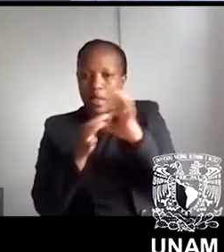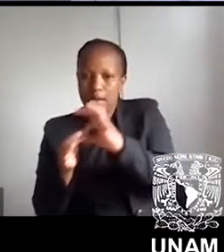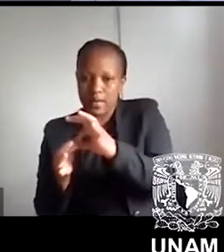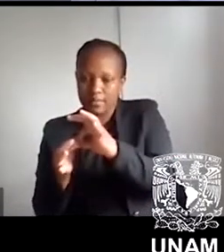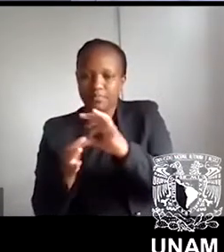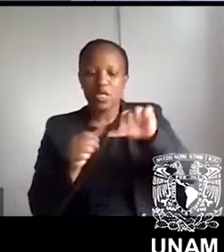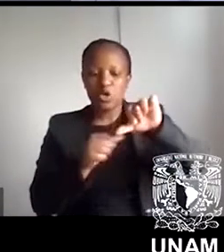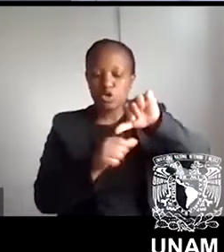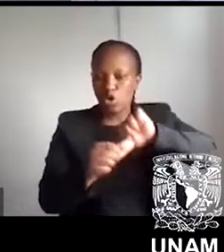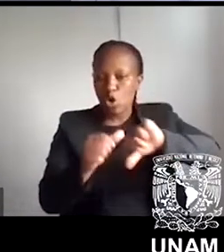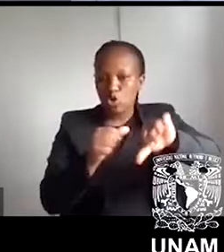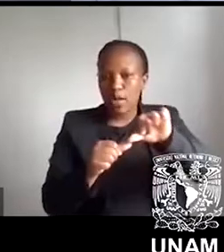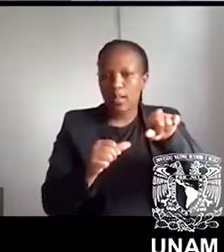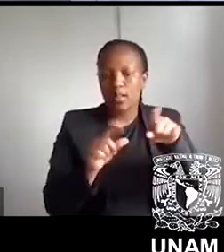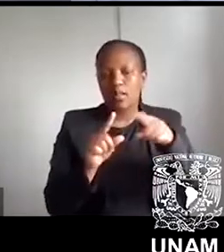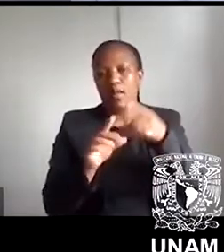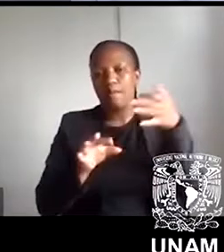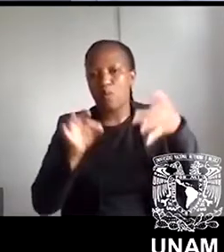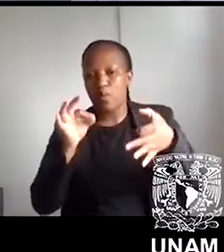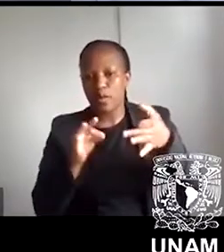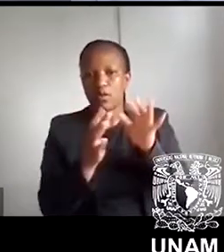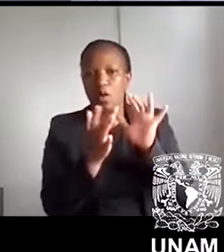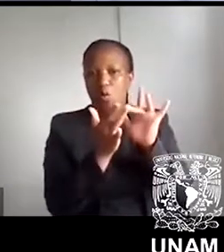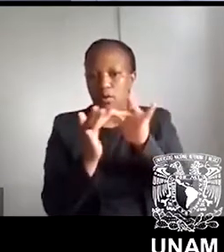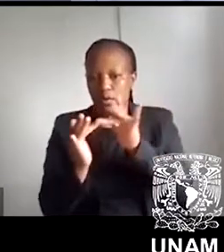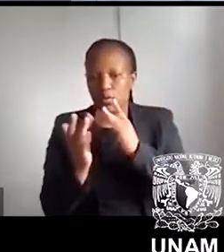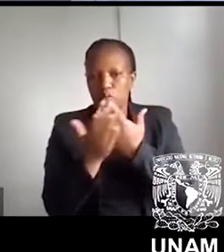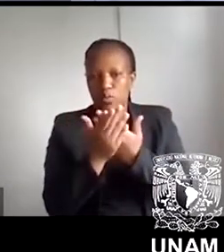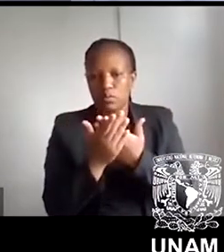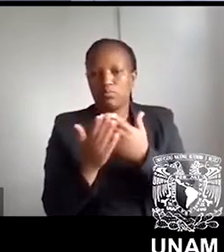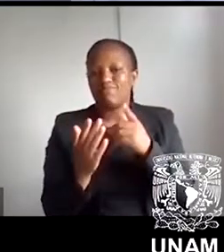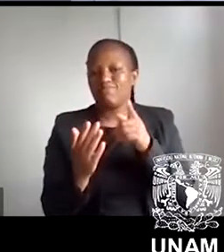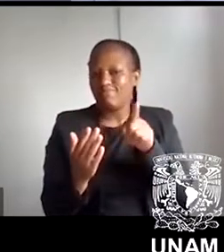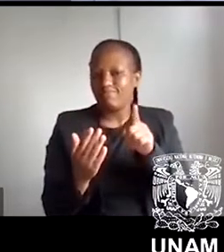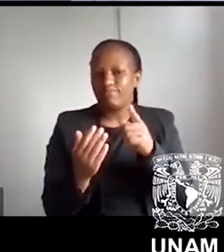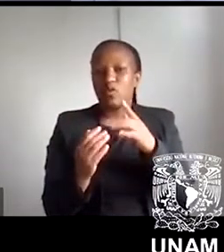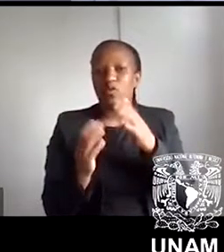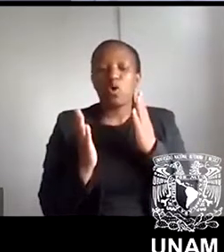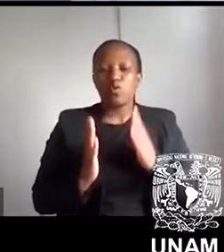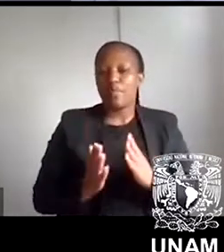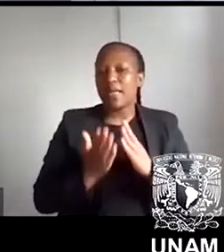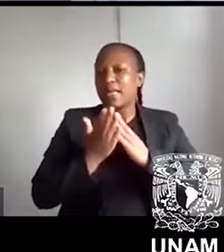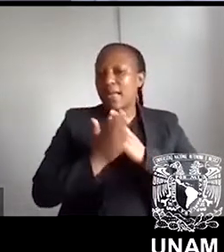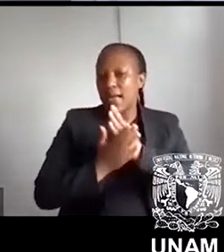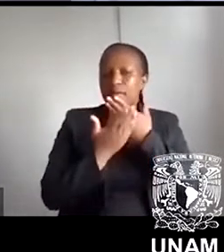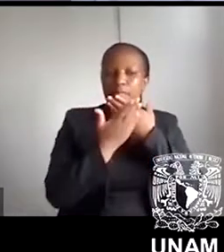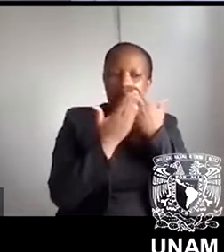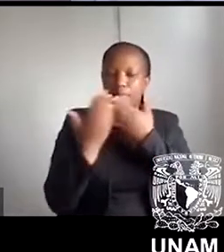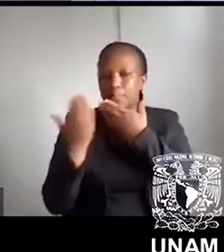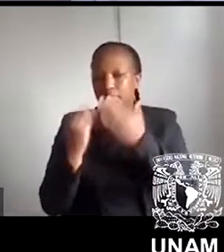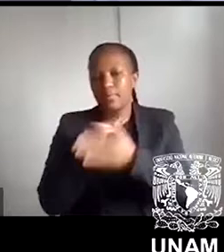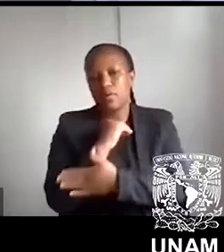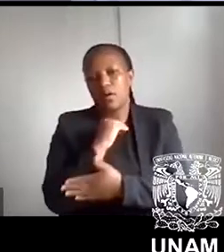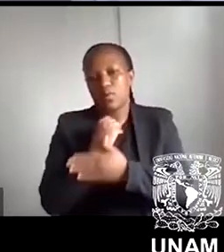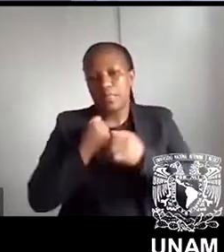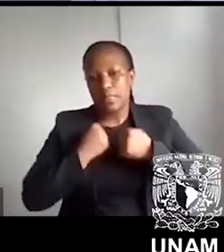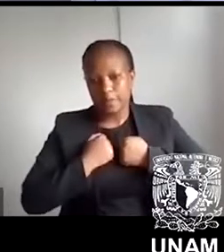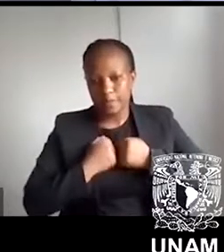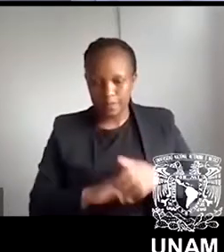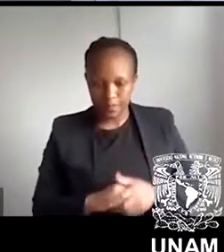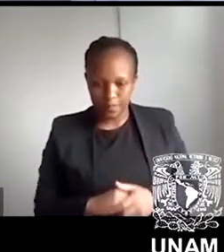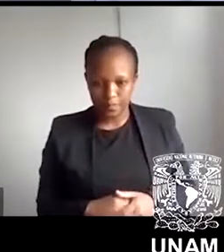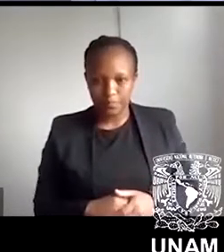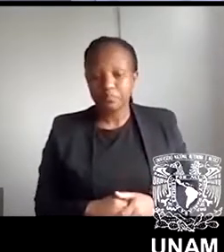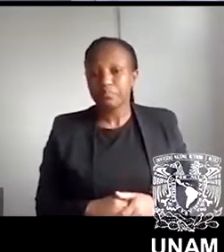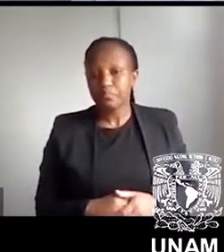context, political context, and definitely the lack of human rights in our country. So that is the issue.